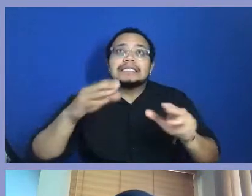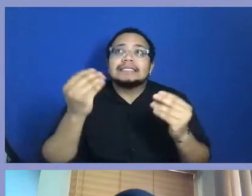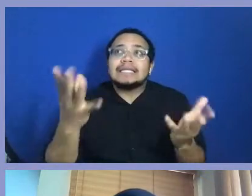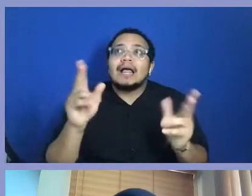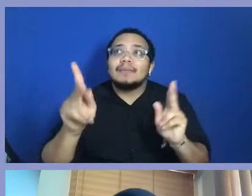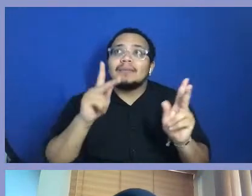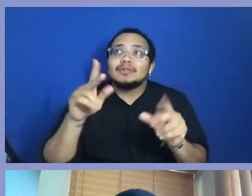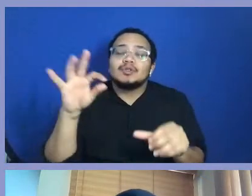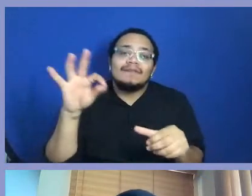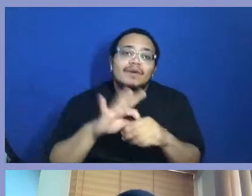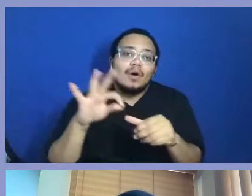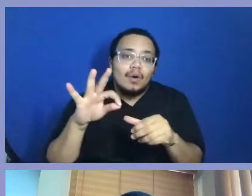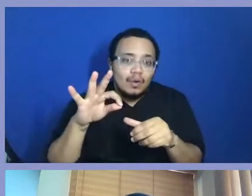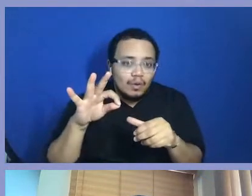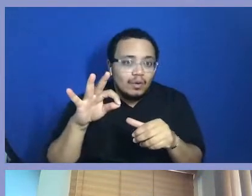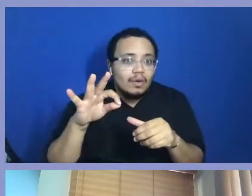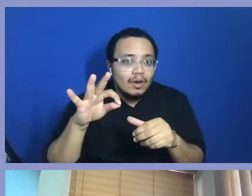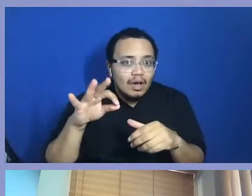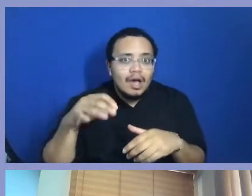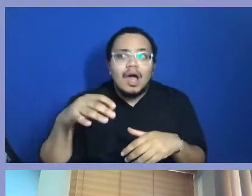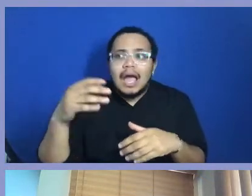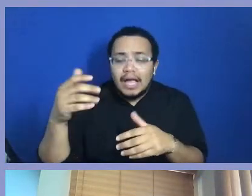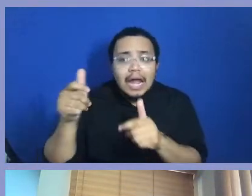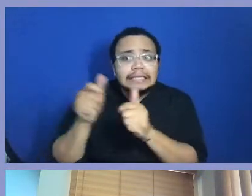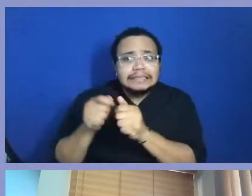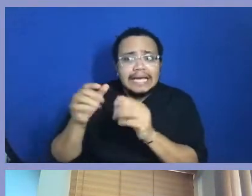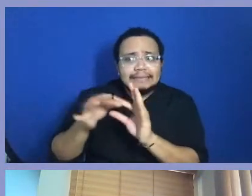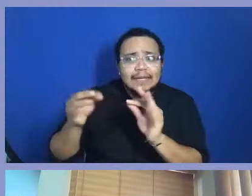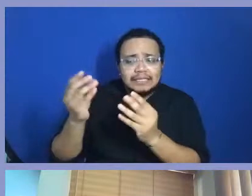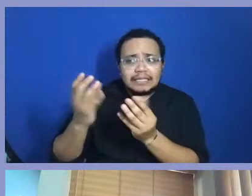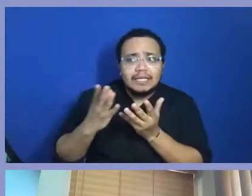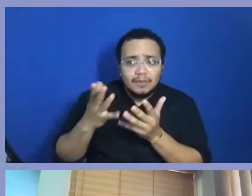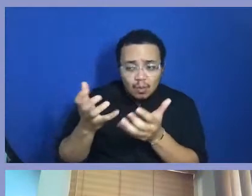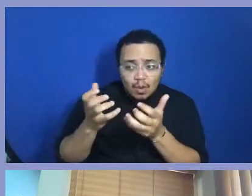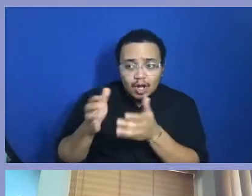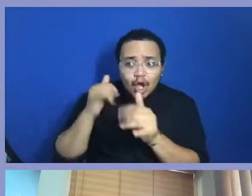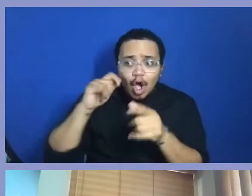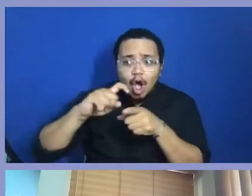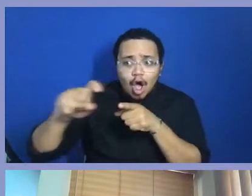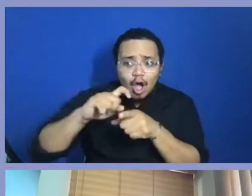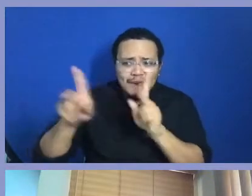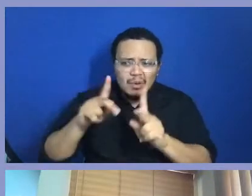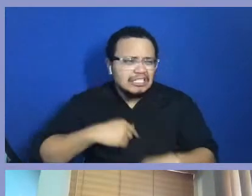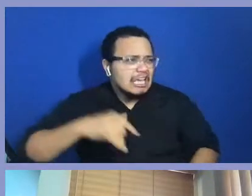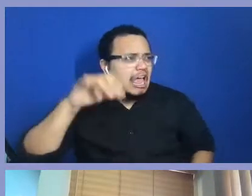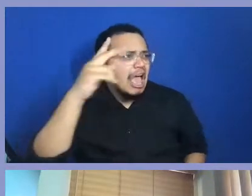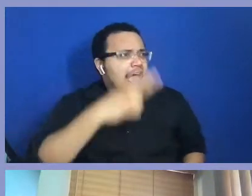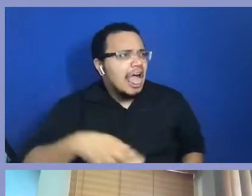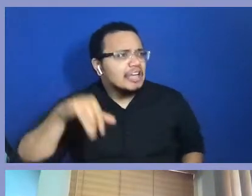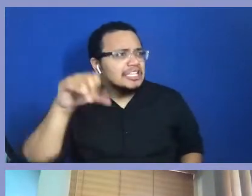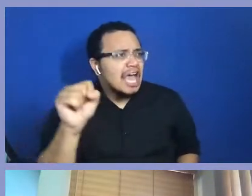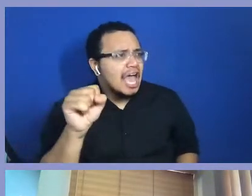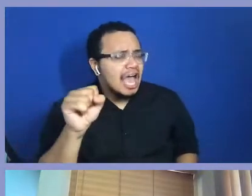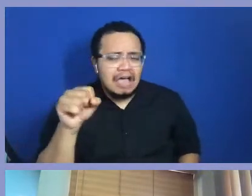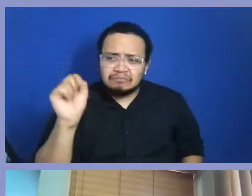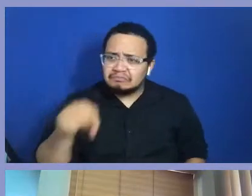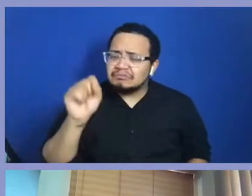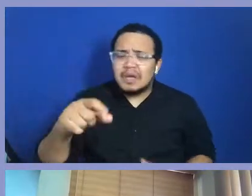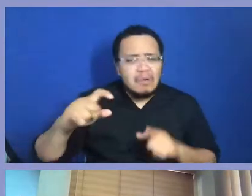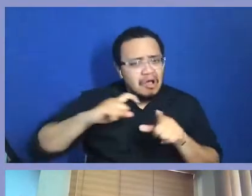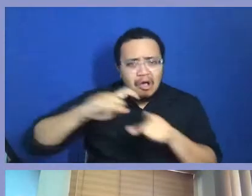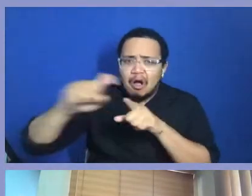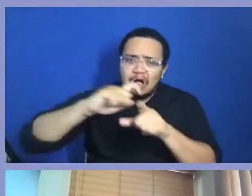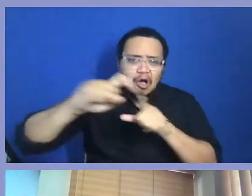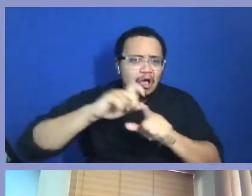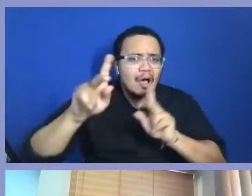messaging? Will you call people? Hell yeah. I'm political right now. Because the stuff and the madness is not